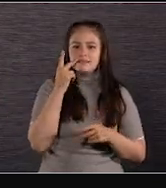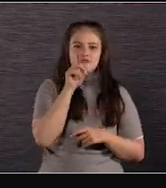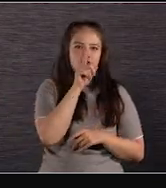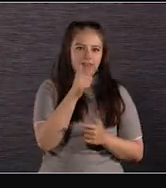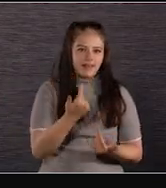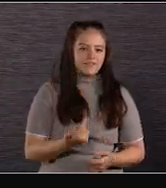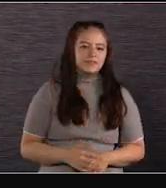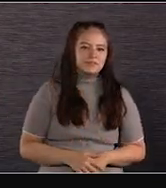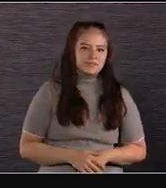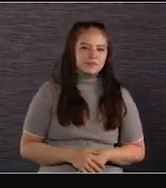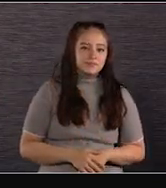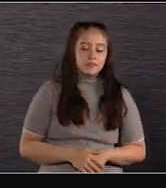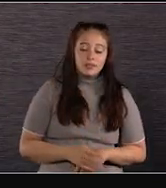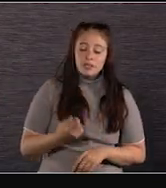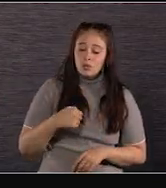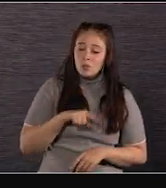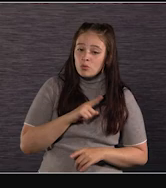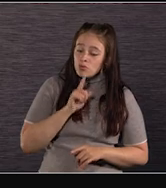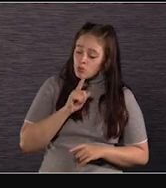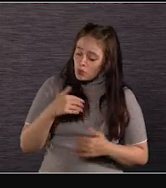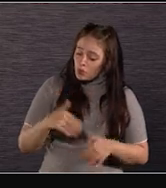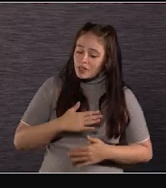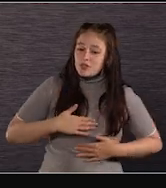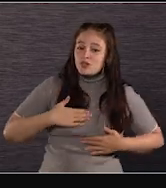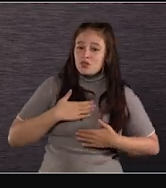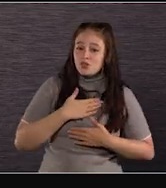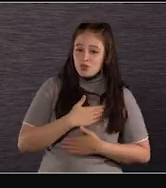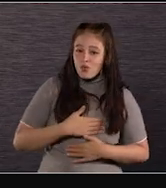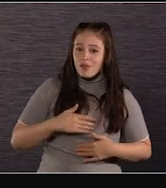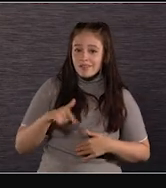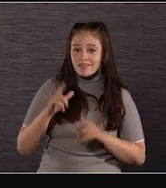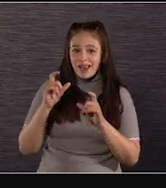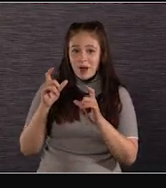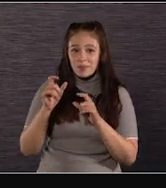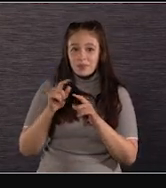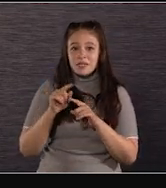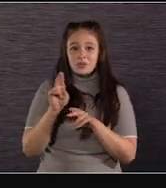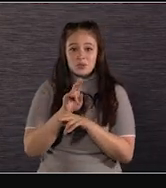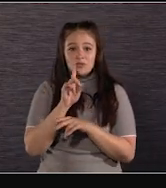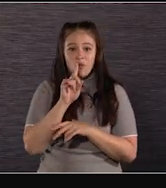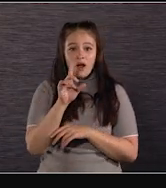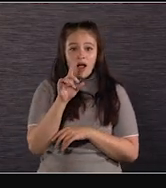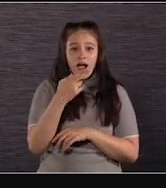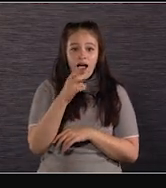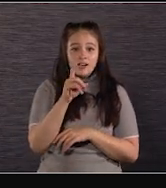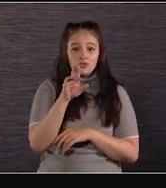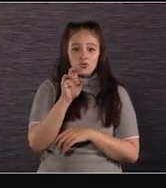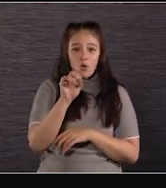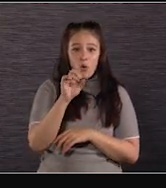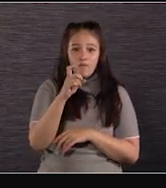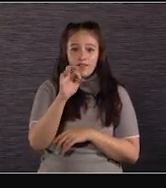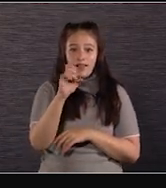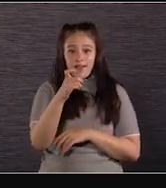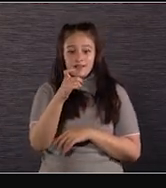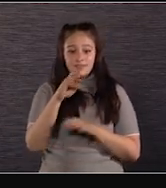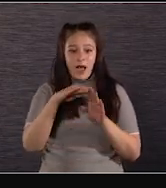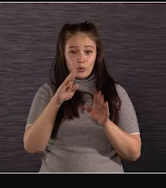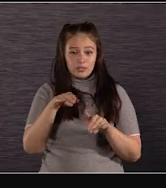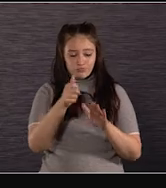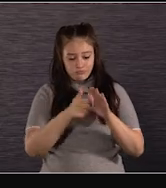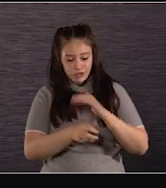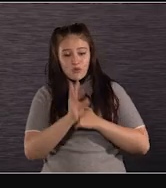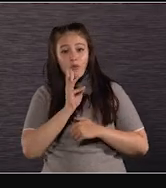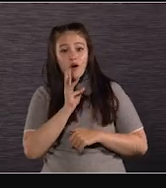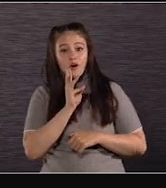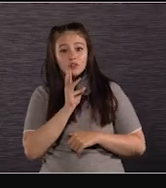We've been really enjoying the Venice 2, using it inside the underwater housing. We use the Hydroflex housing almost exclusively. There you go, somewhere in there, that's